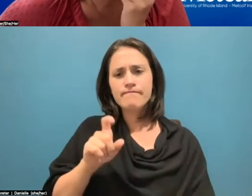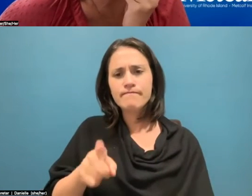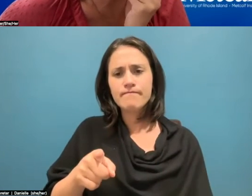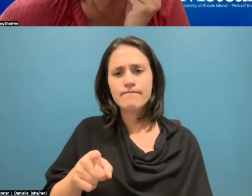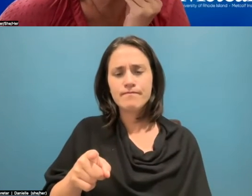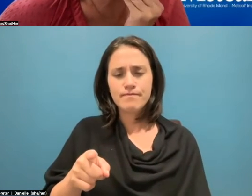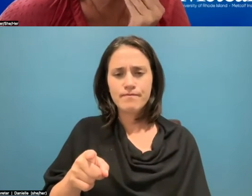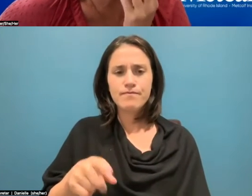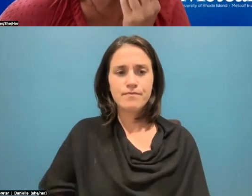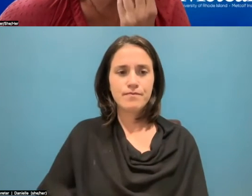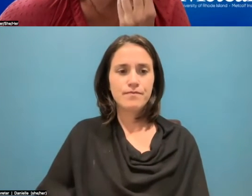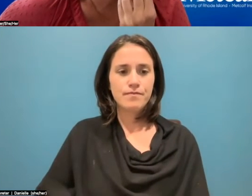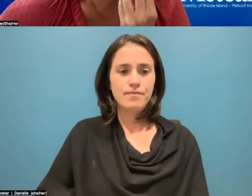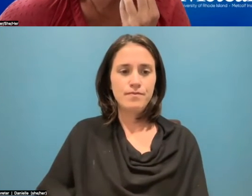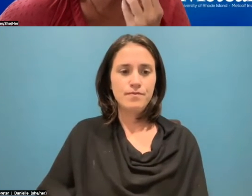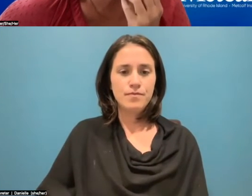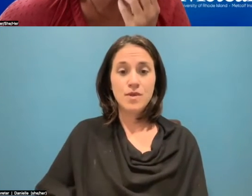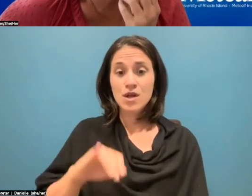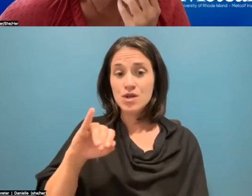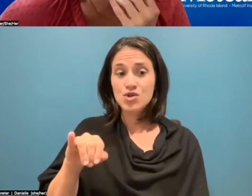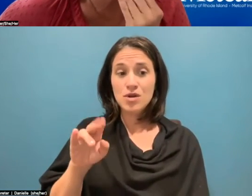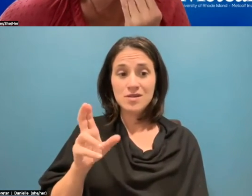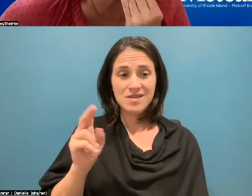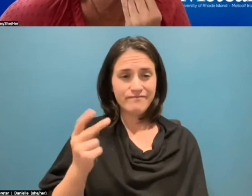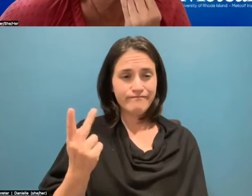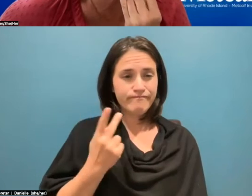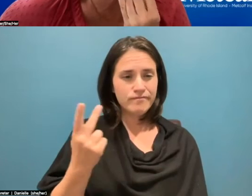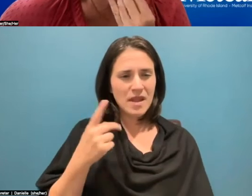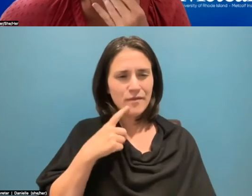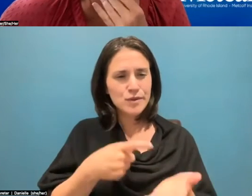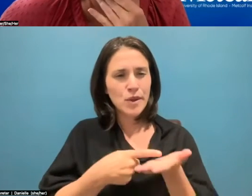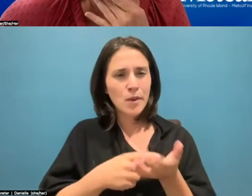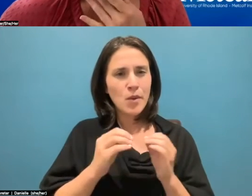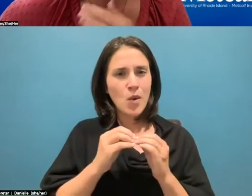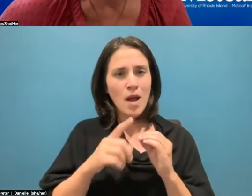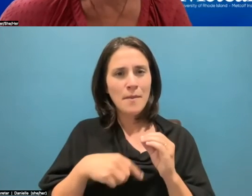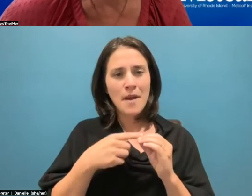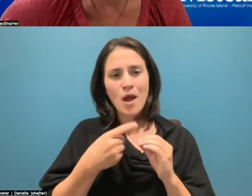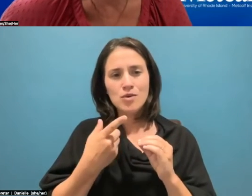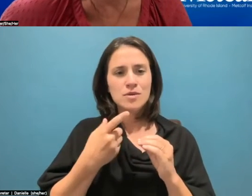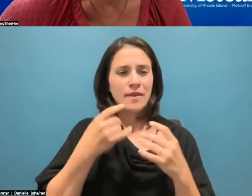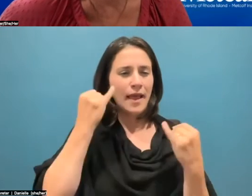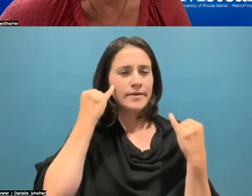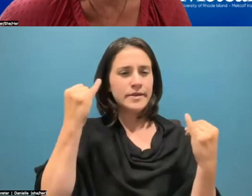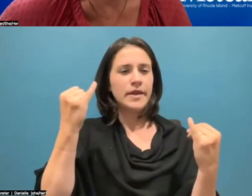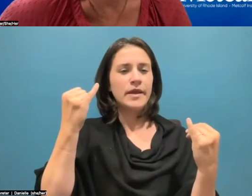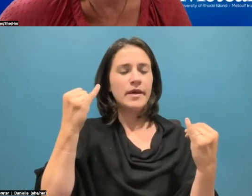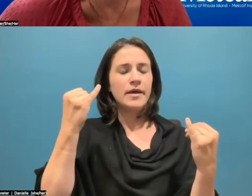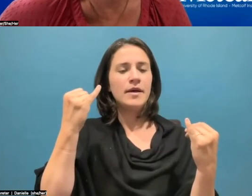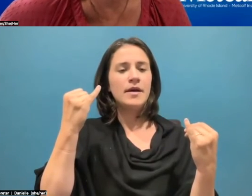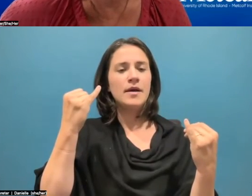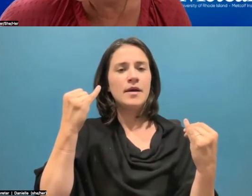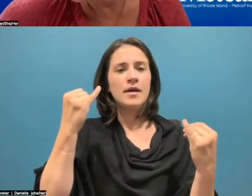that Justin and I have tossed around over drinks as well as